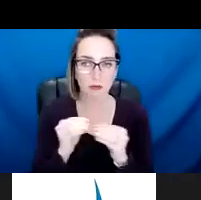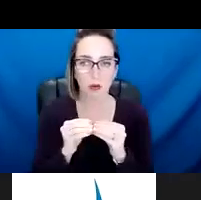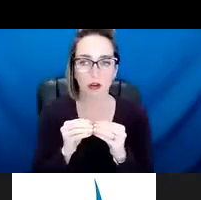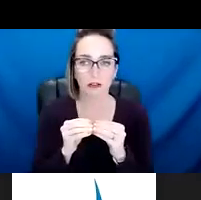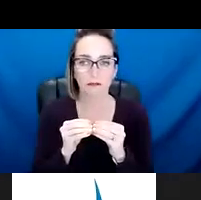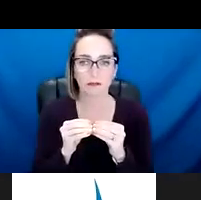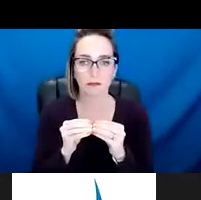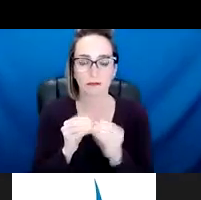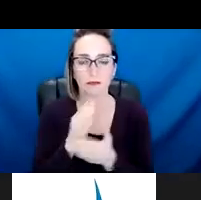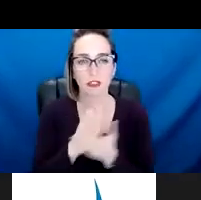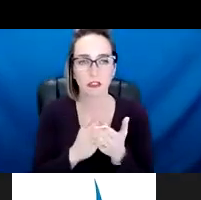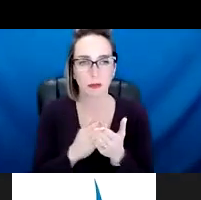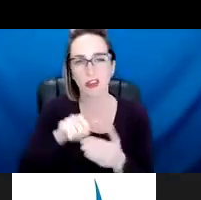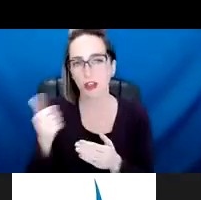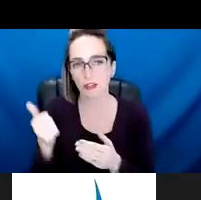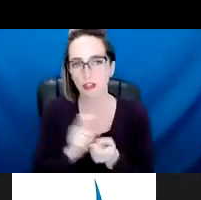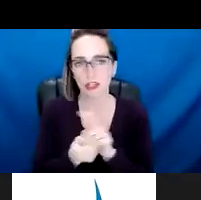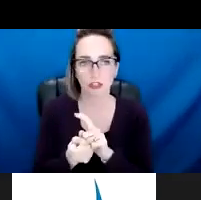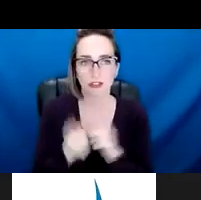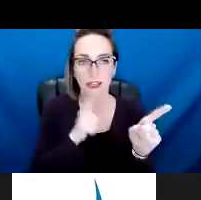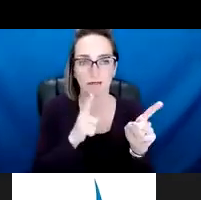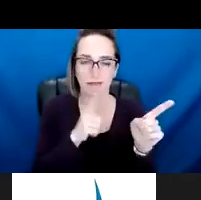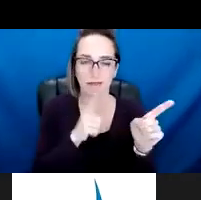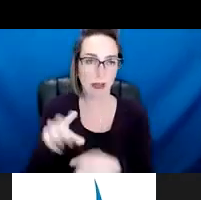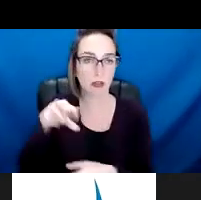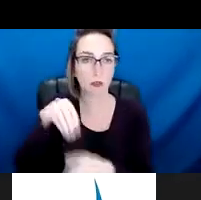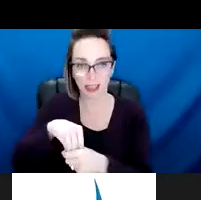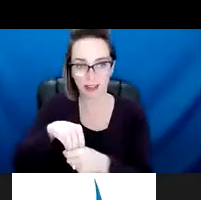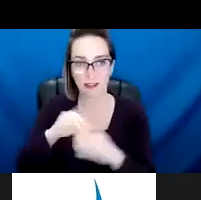other transformational changes we're trying to make with the department that